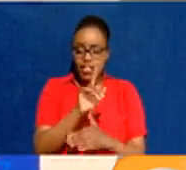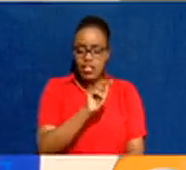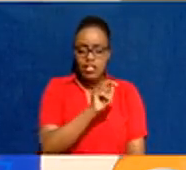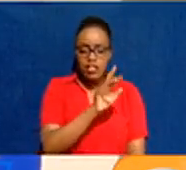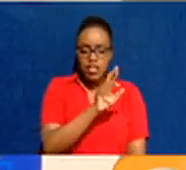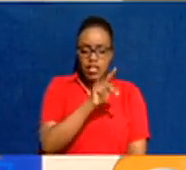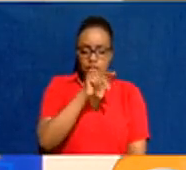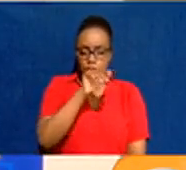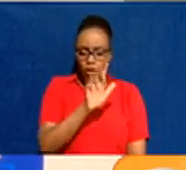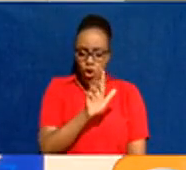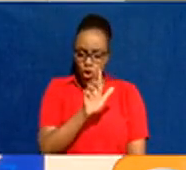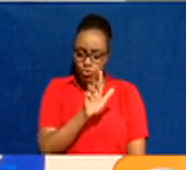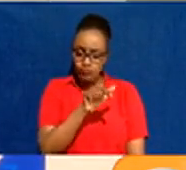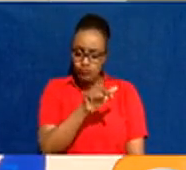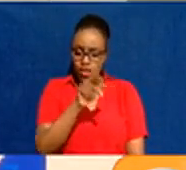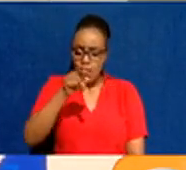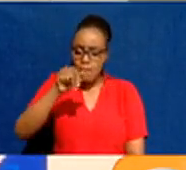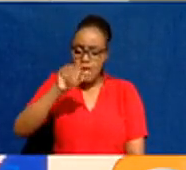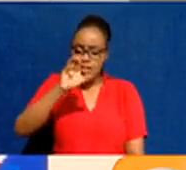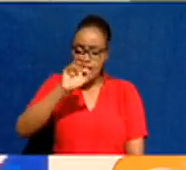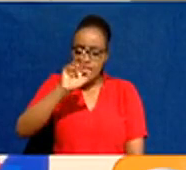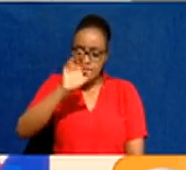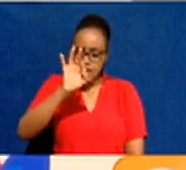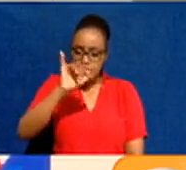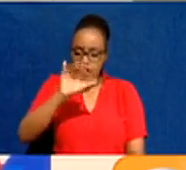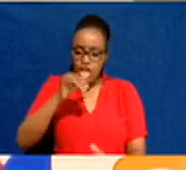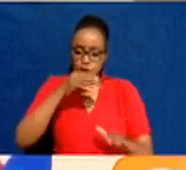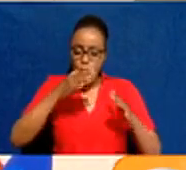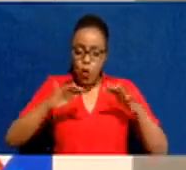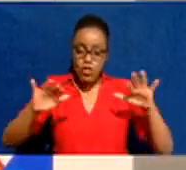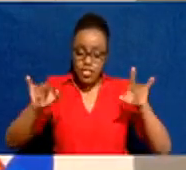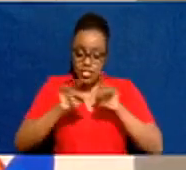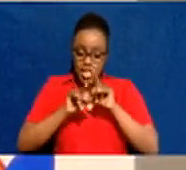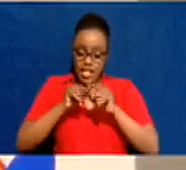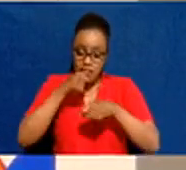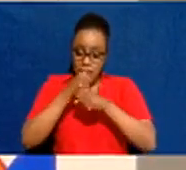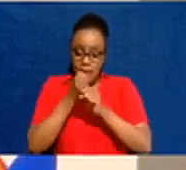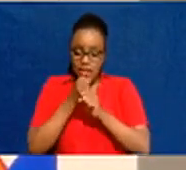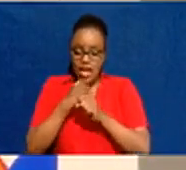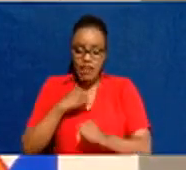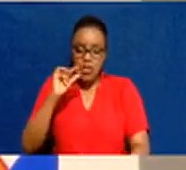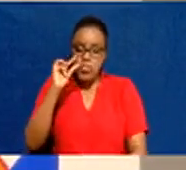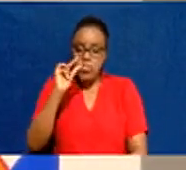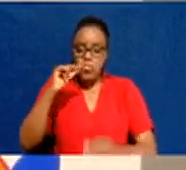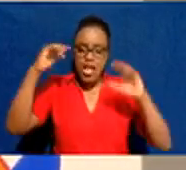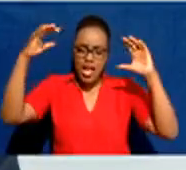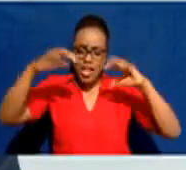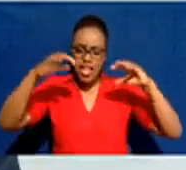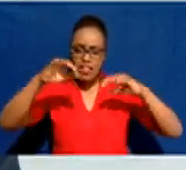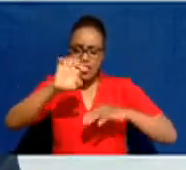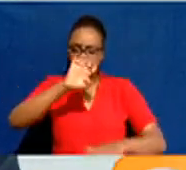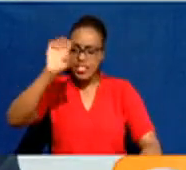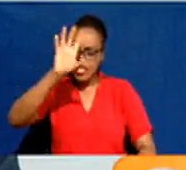Ocean has below average sea surface temperatures and that mainly results in depressed rainfall over much of East Africa.